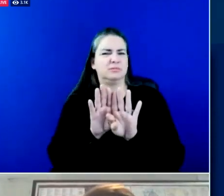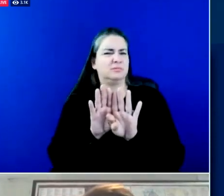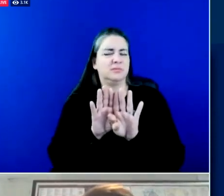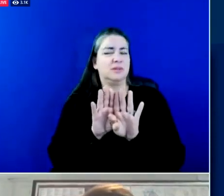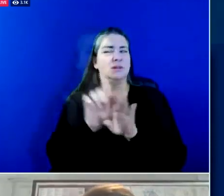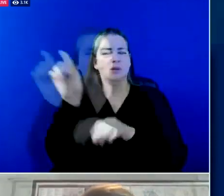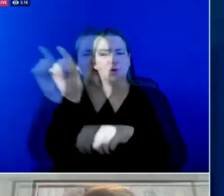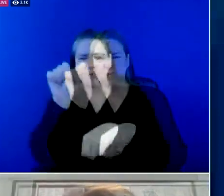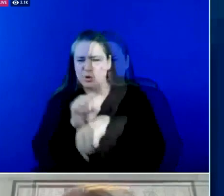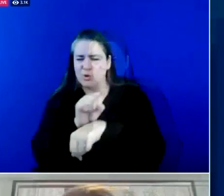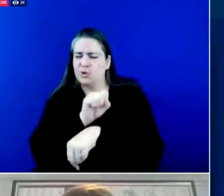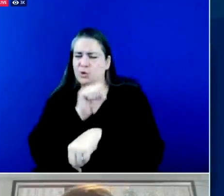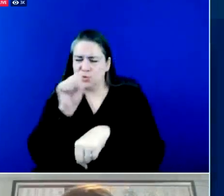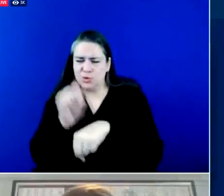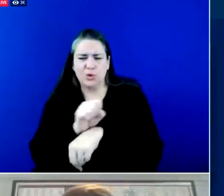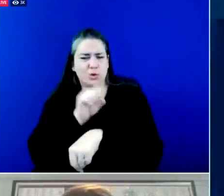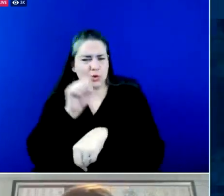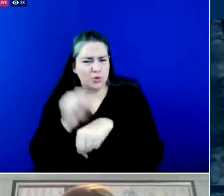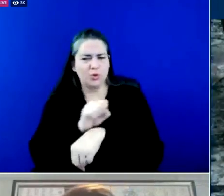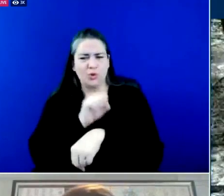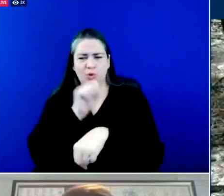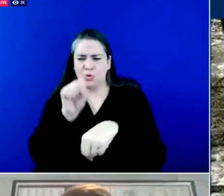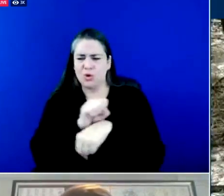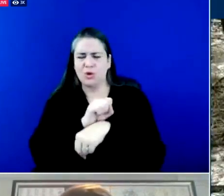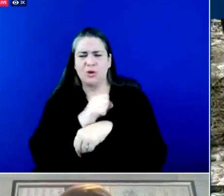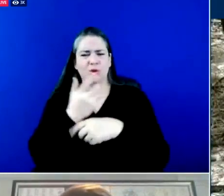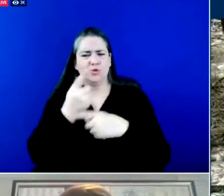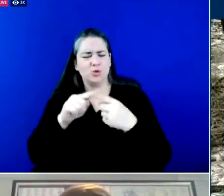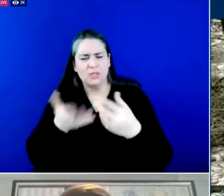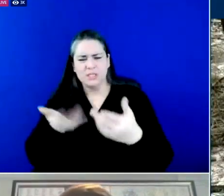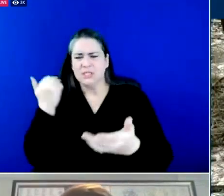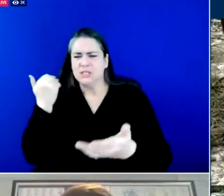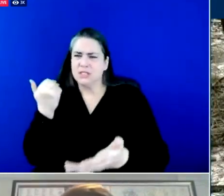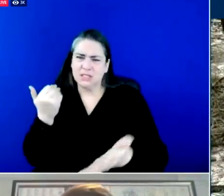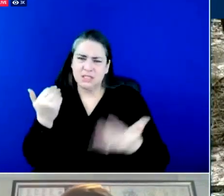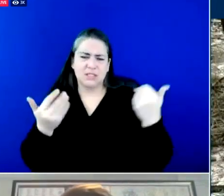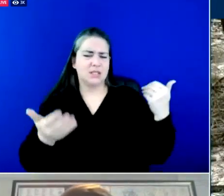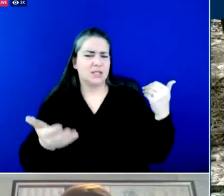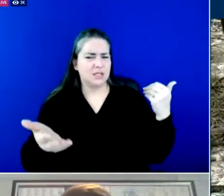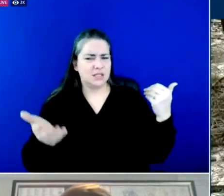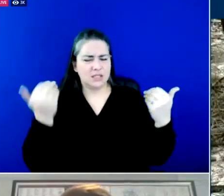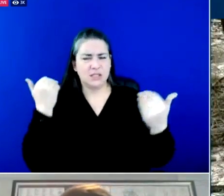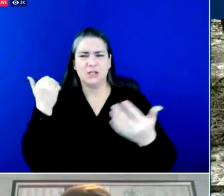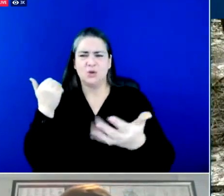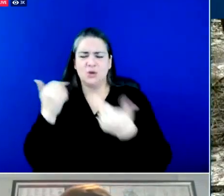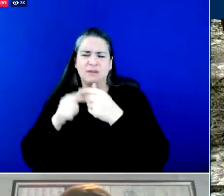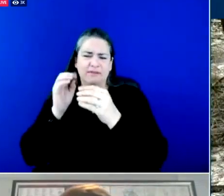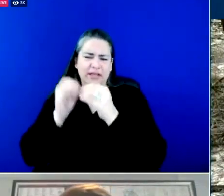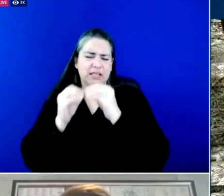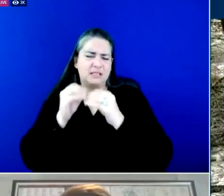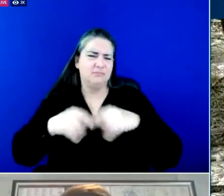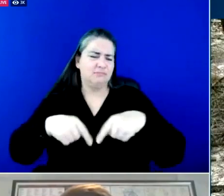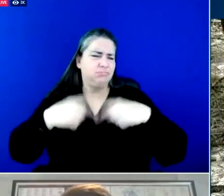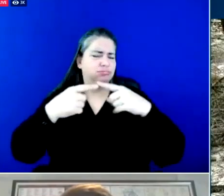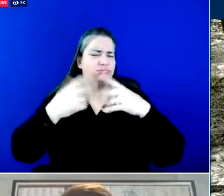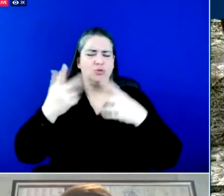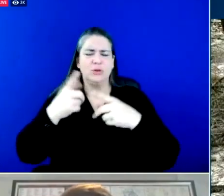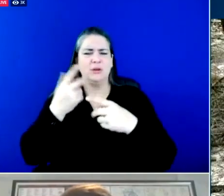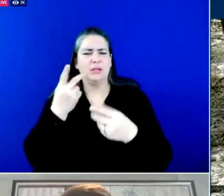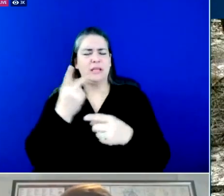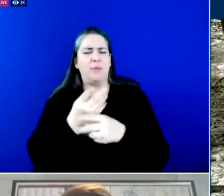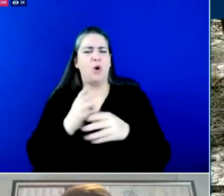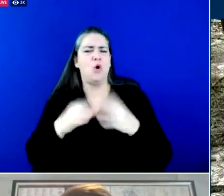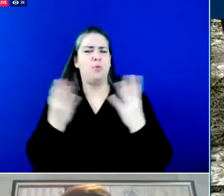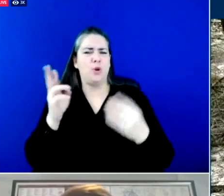and are working very deliberately so they can keep open these high priority routes but they